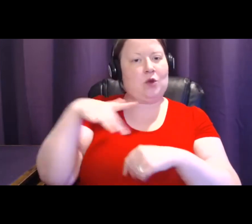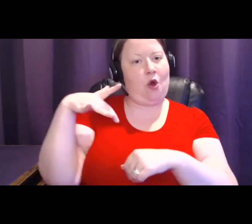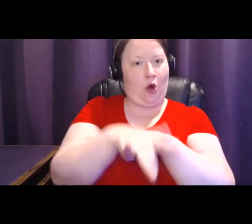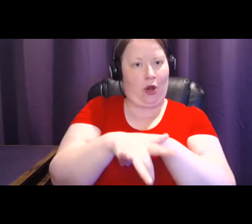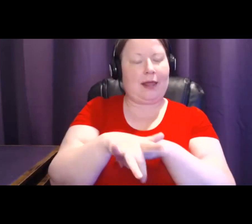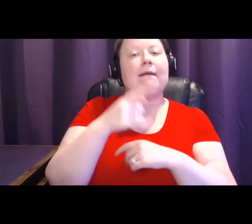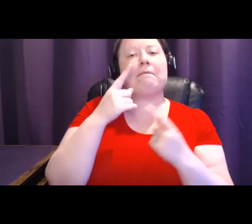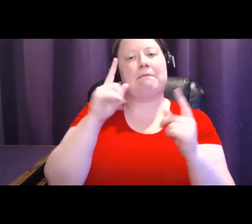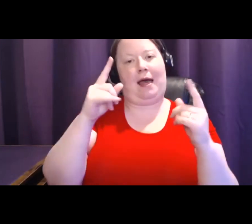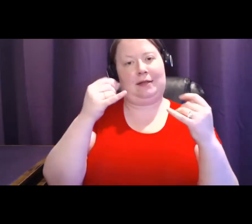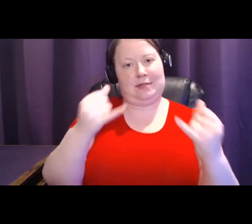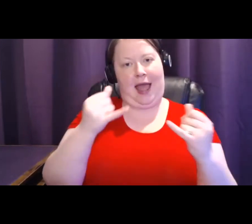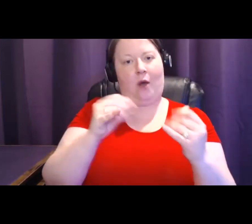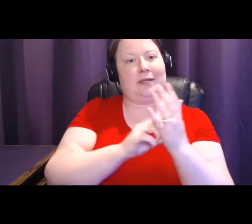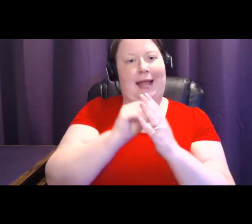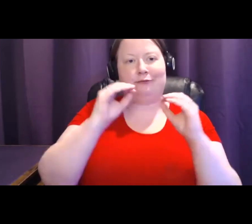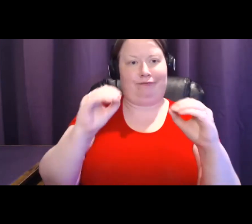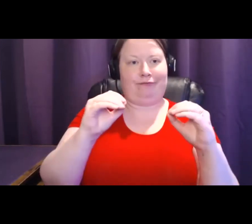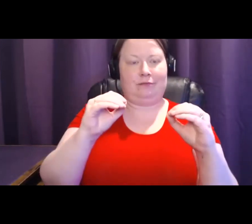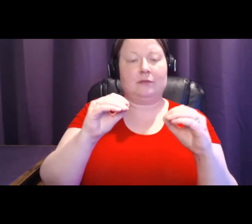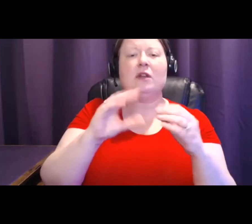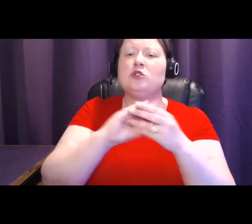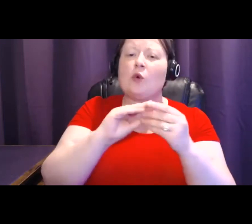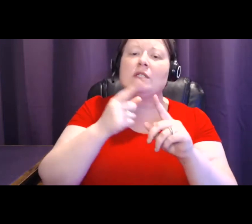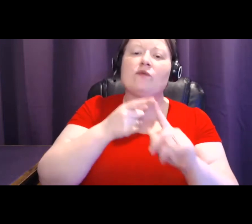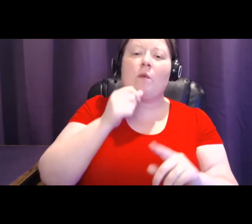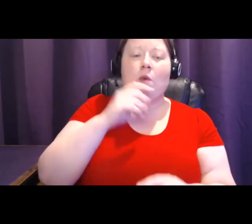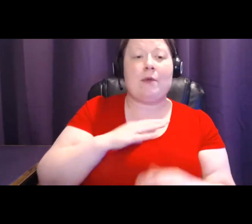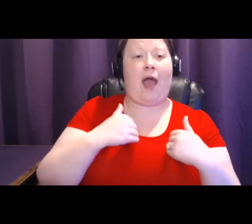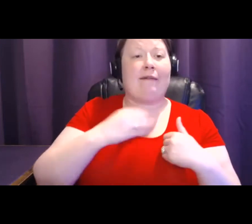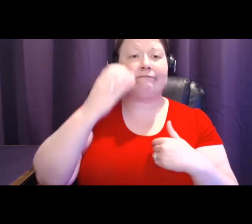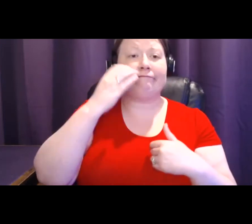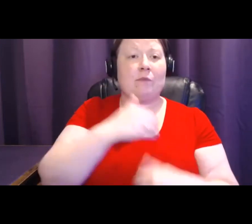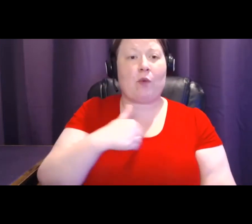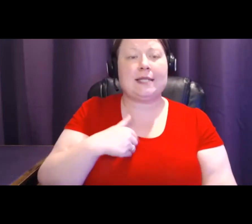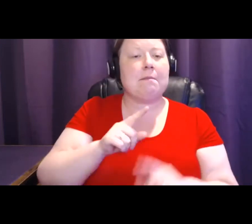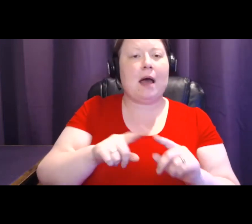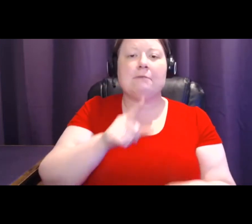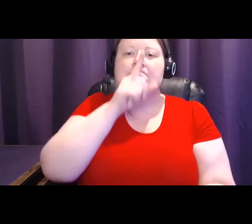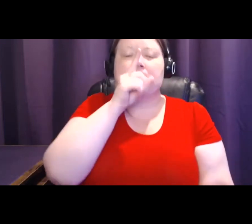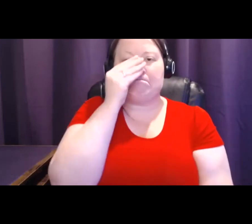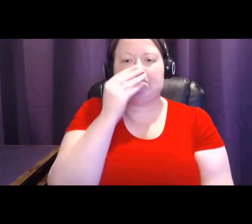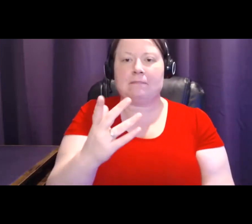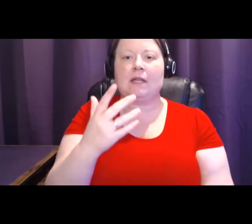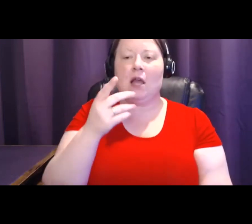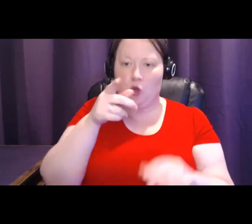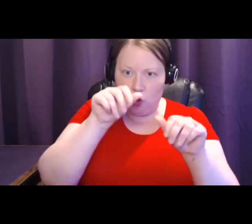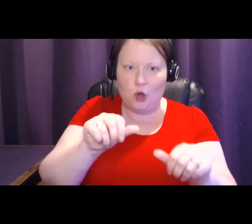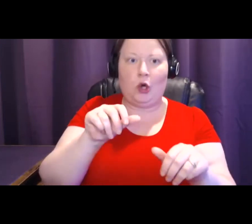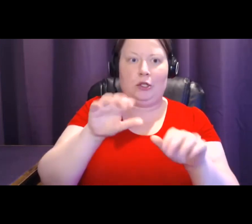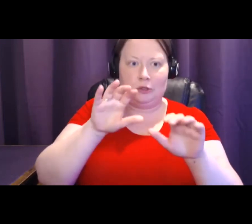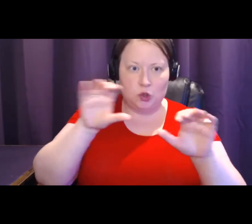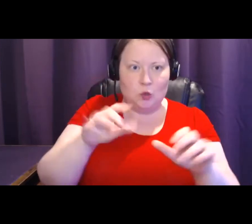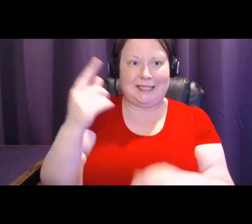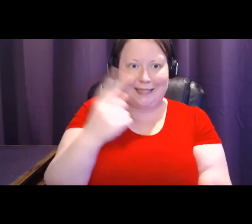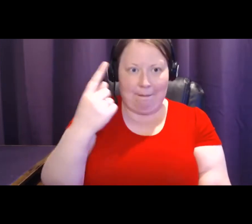women who were told that they had dense breasts, but were never told there was something else that they could do. And so after attending